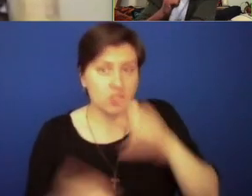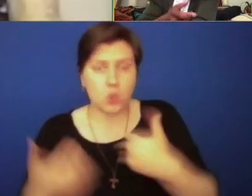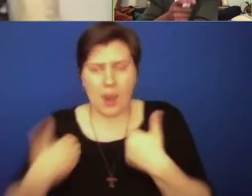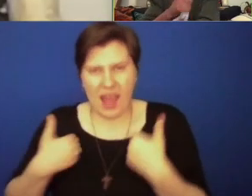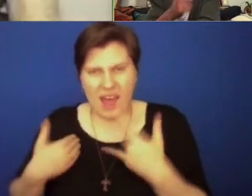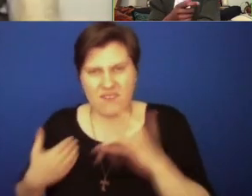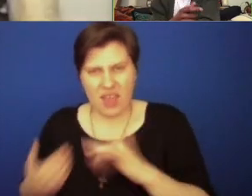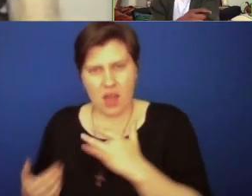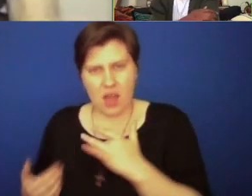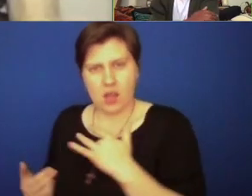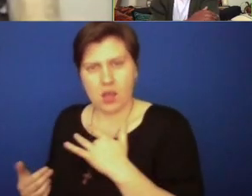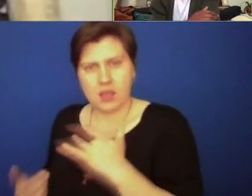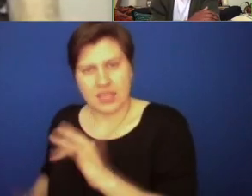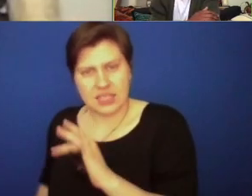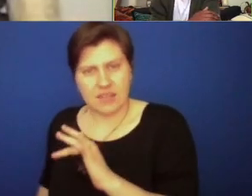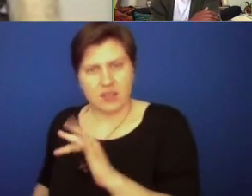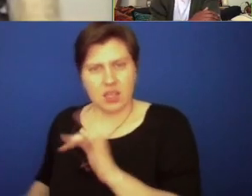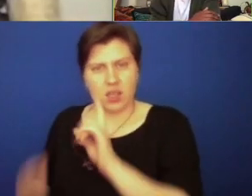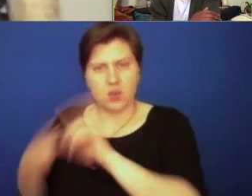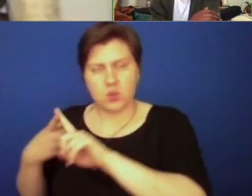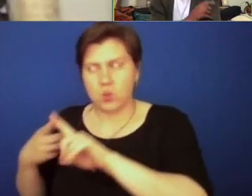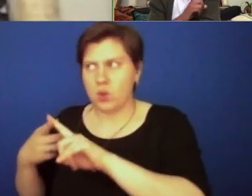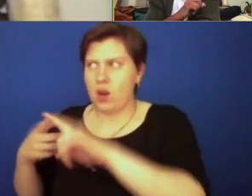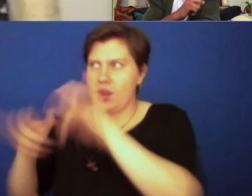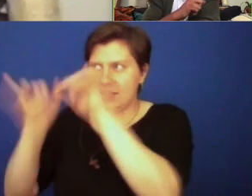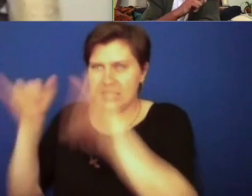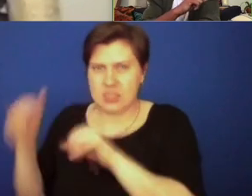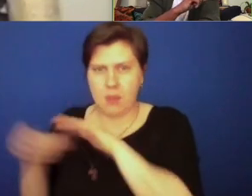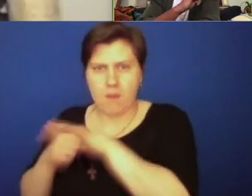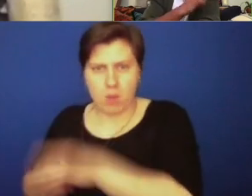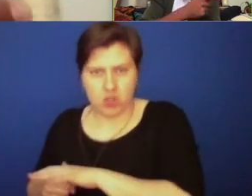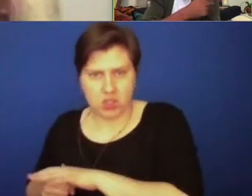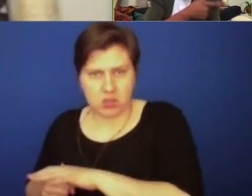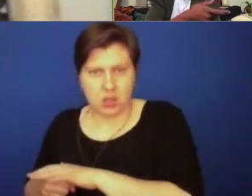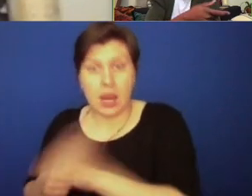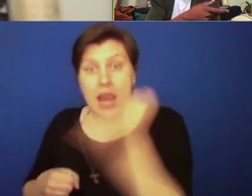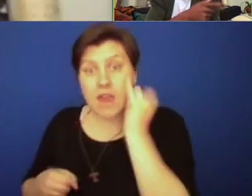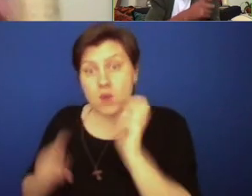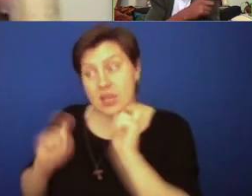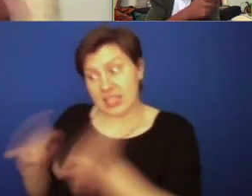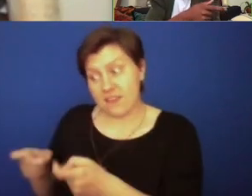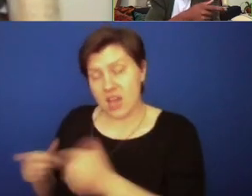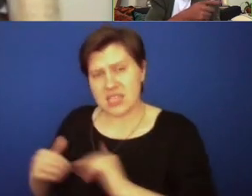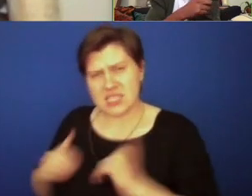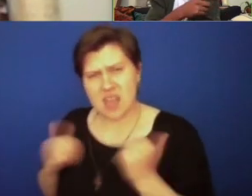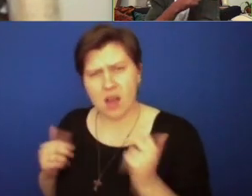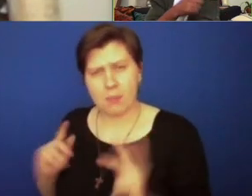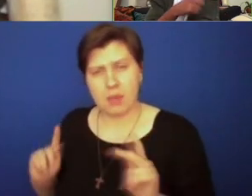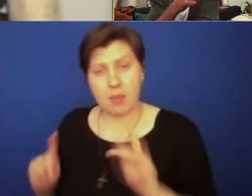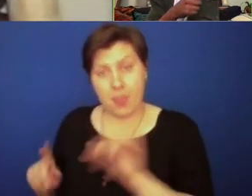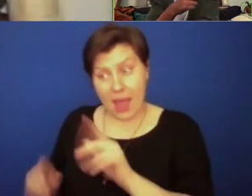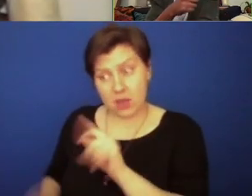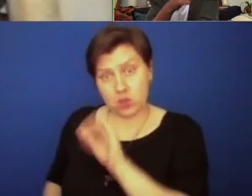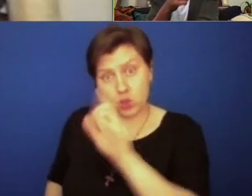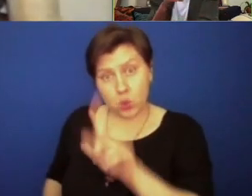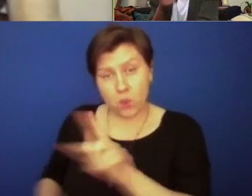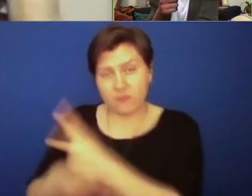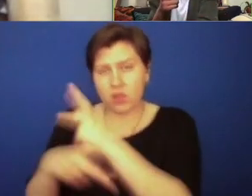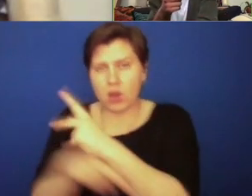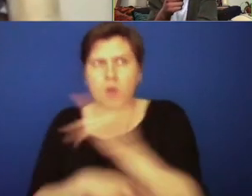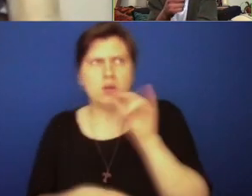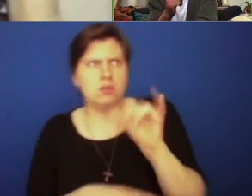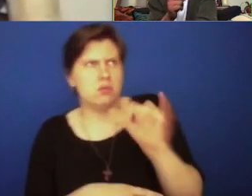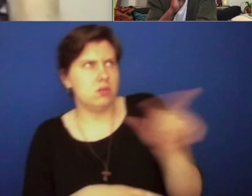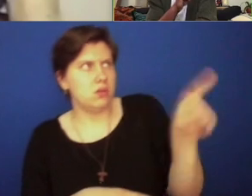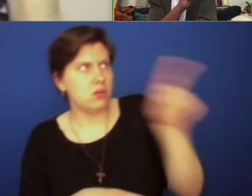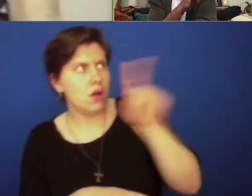that sensitivity to the designs of systems of oppression. And when we give our youngest citizens that tool, they're able to really navigate